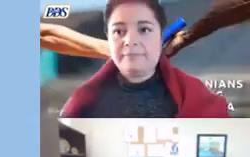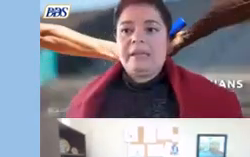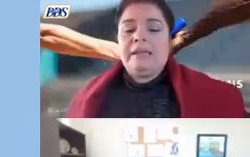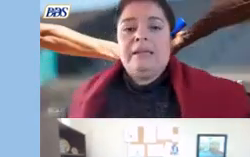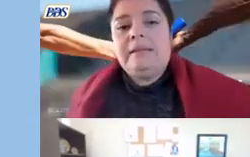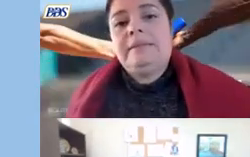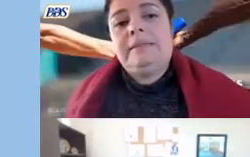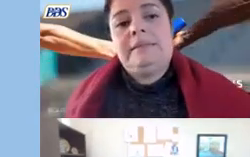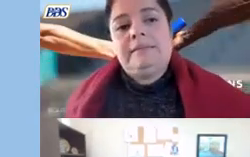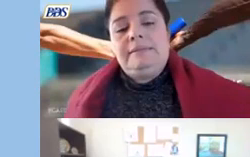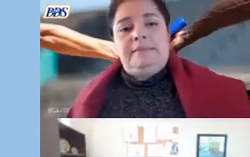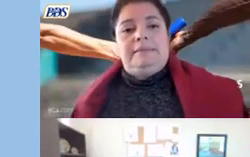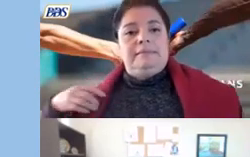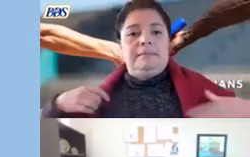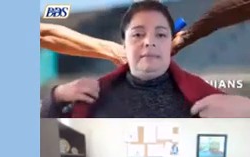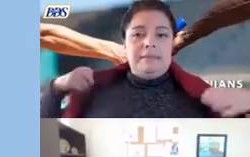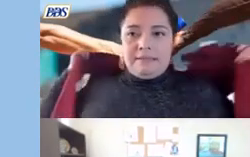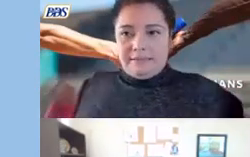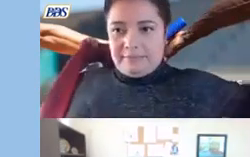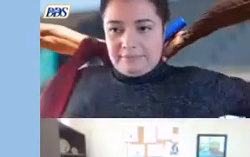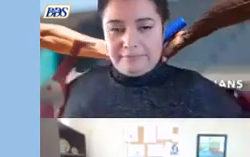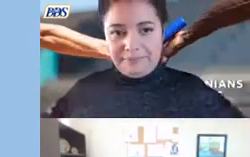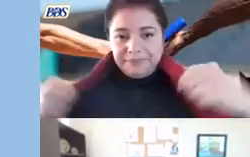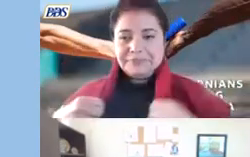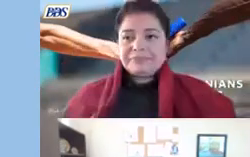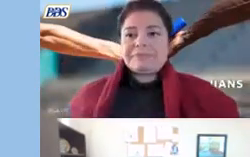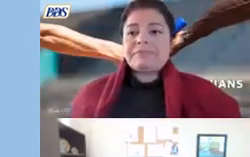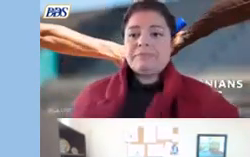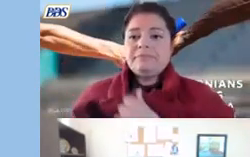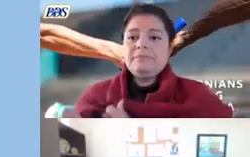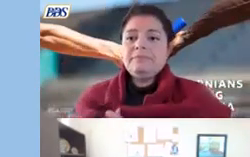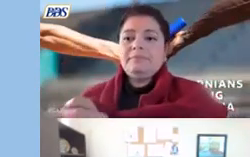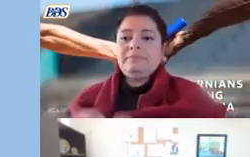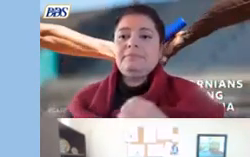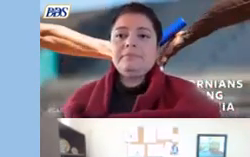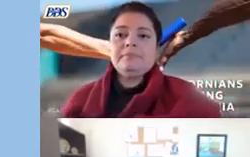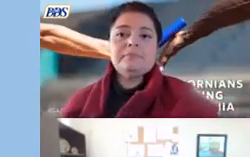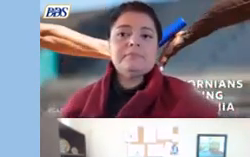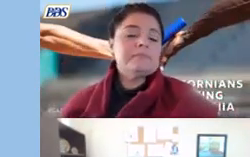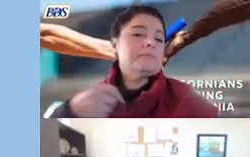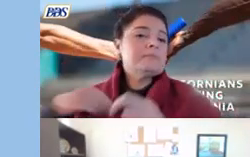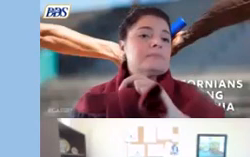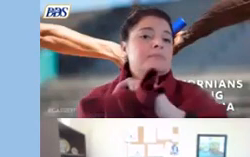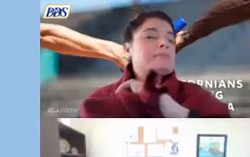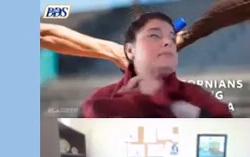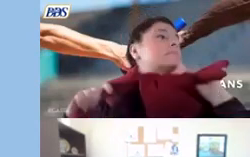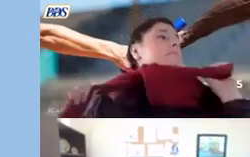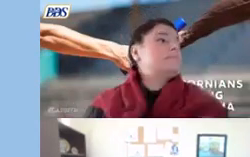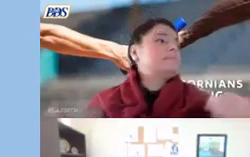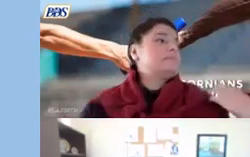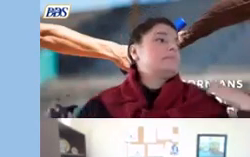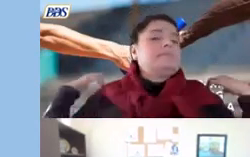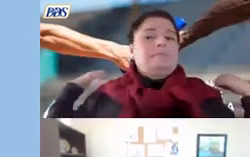look back a retrospective uh through the looking glass in the rear view mirror of the period of time that has